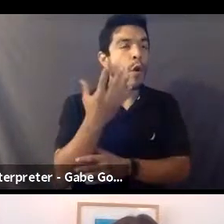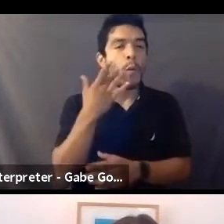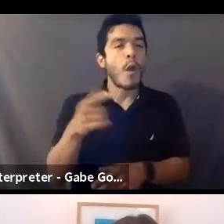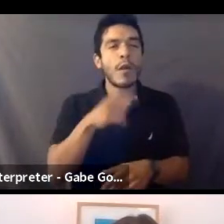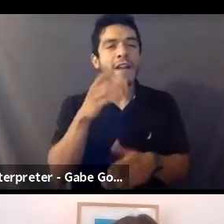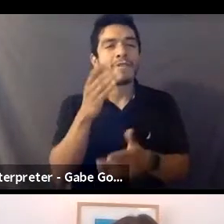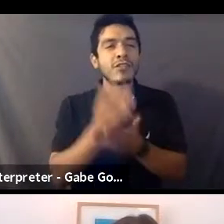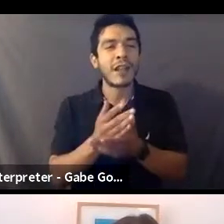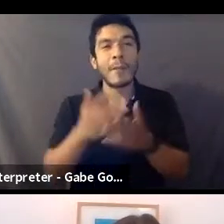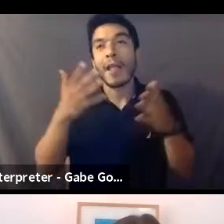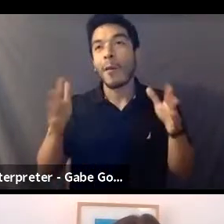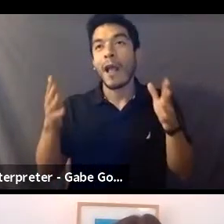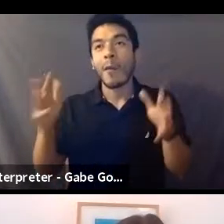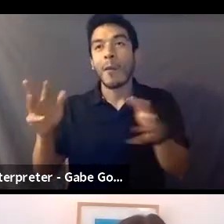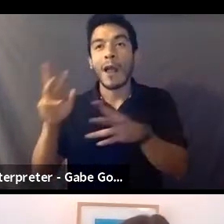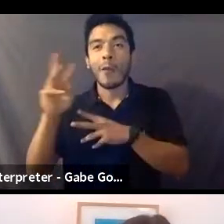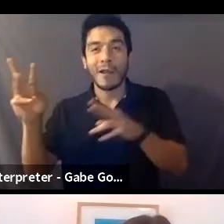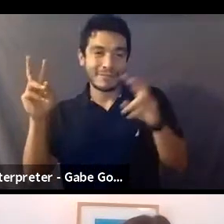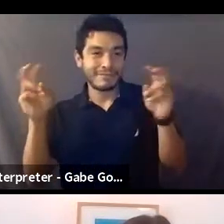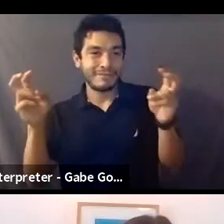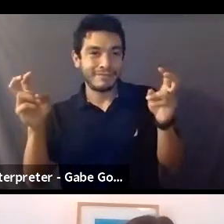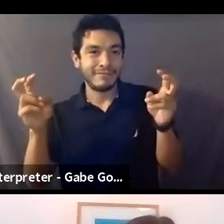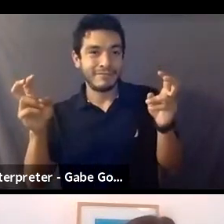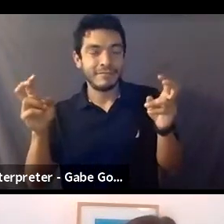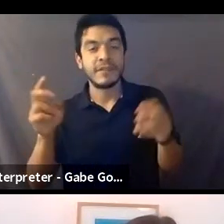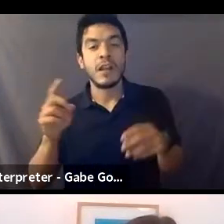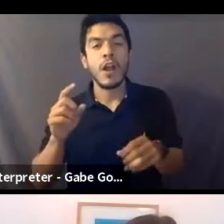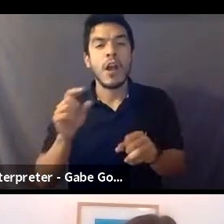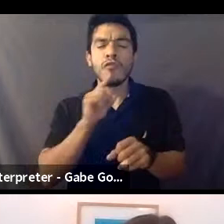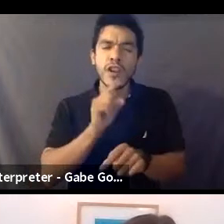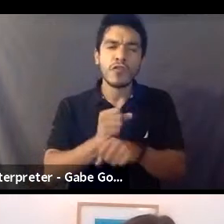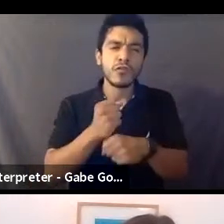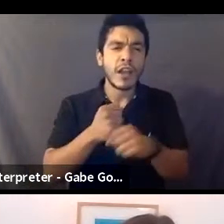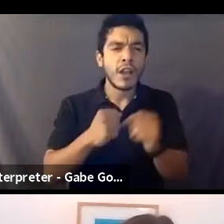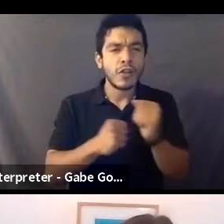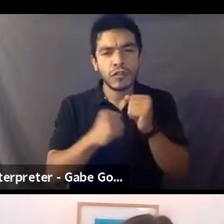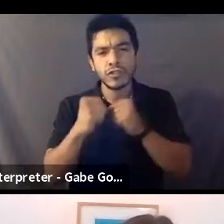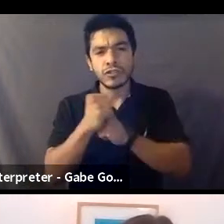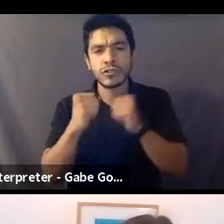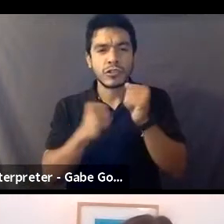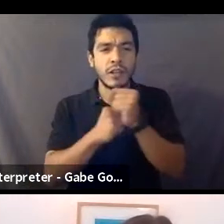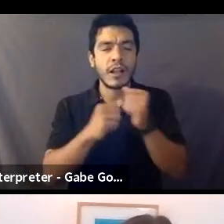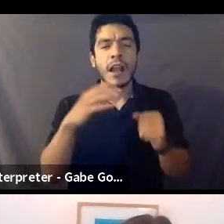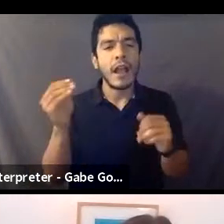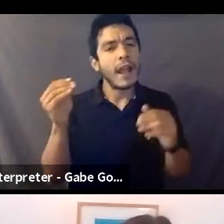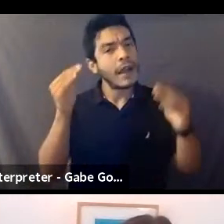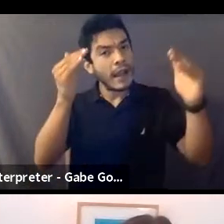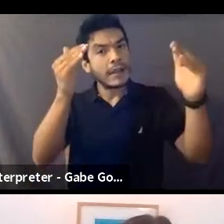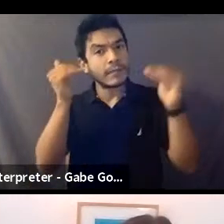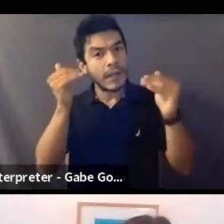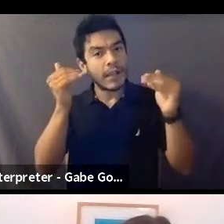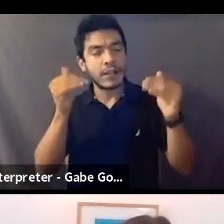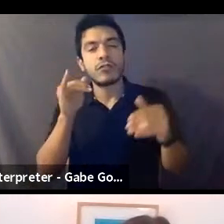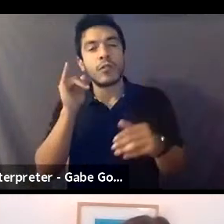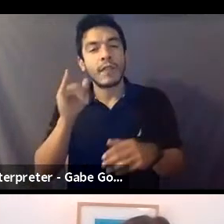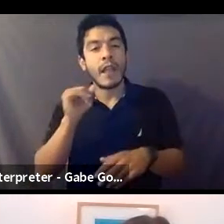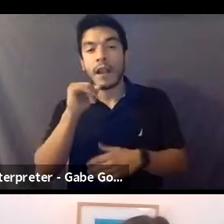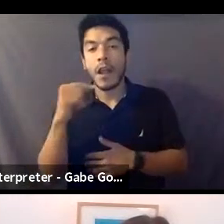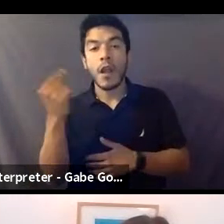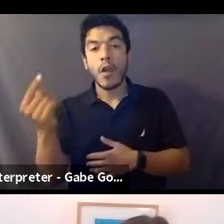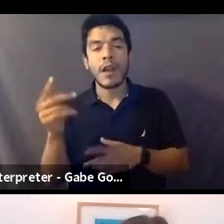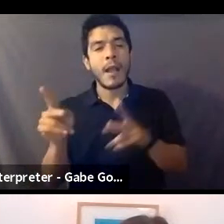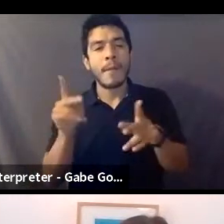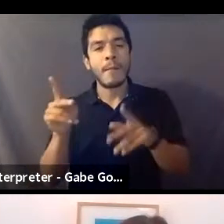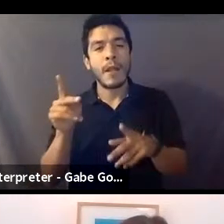wild west aspect of this to really create a structure. And an expectation so that it could actually not only live, but